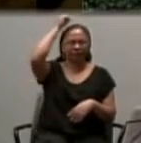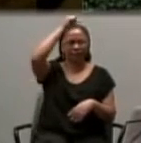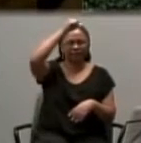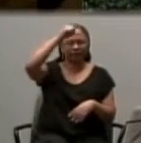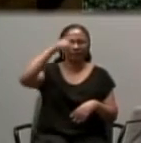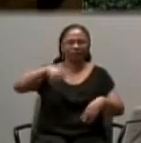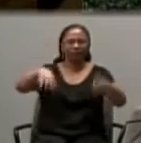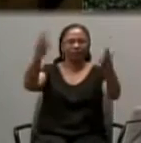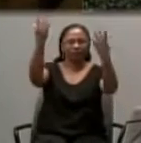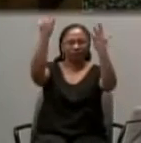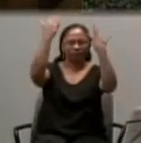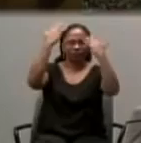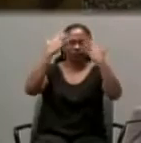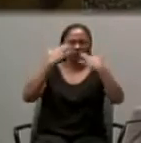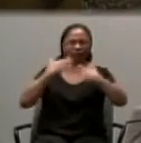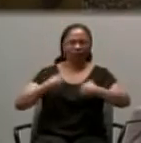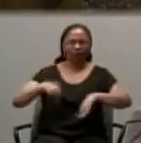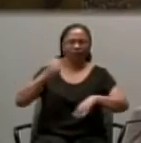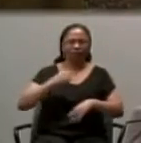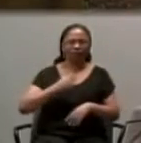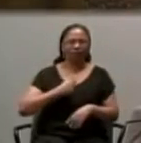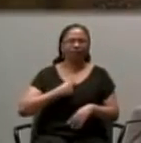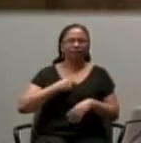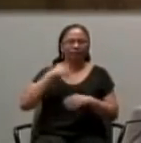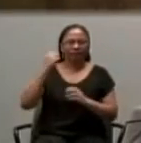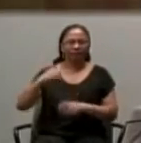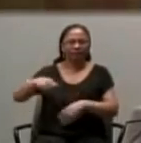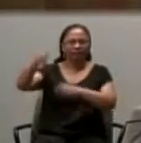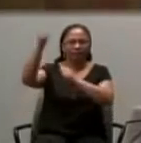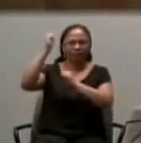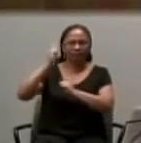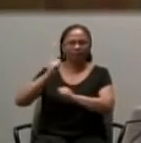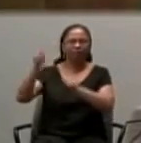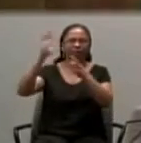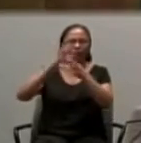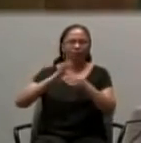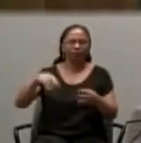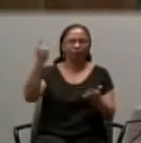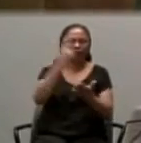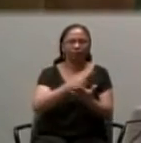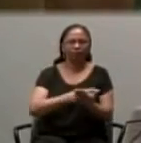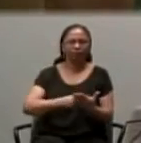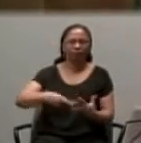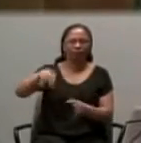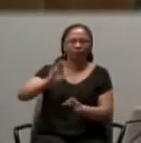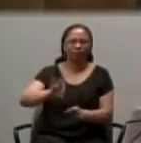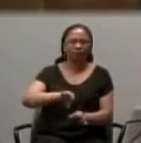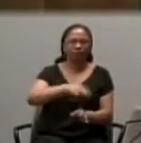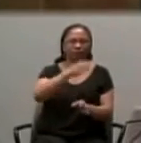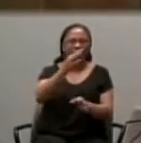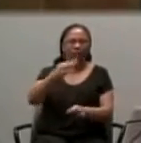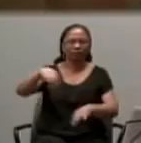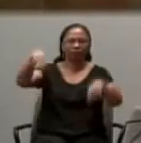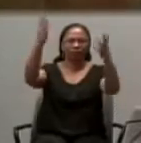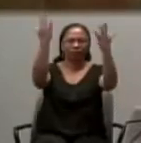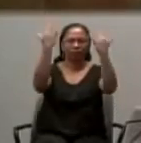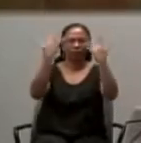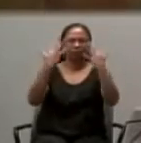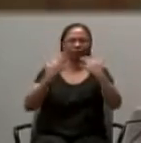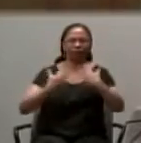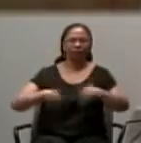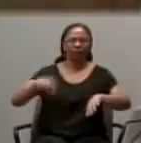Anointing, fall on me. Let the power of the Holy Spirit,